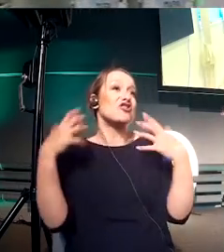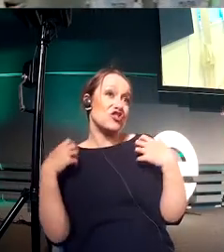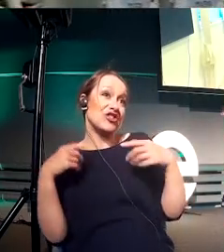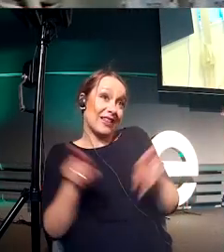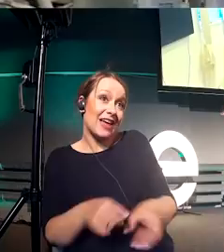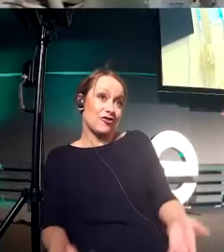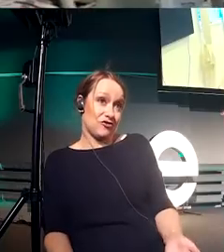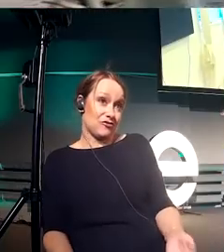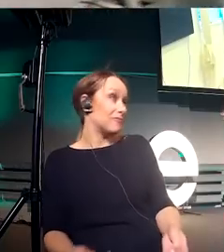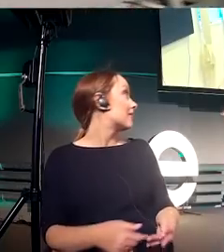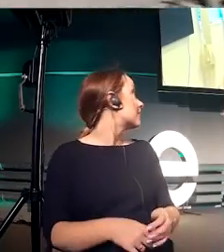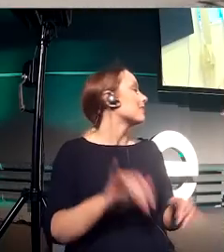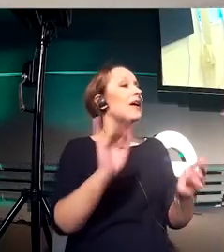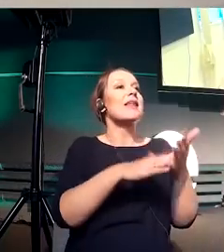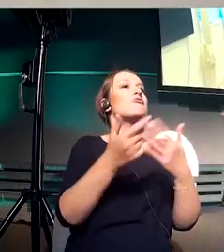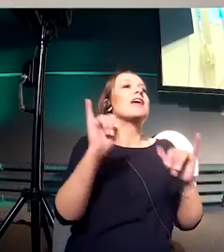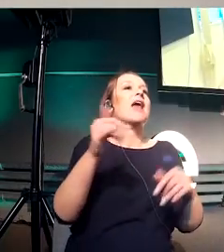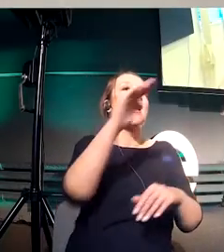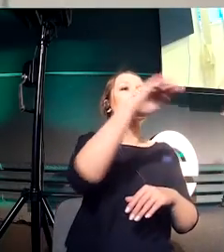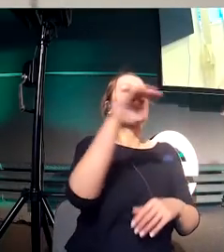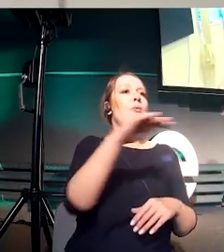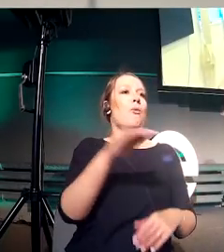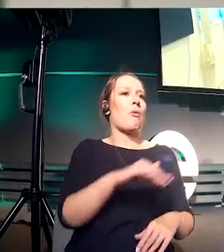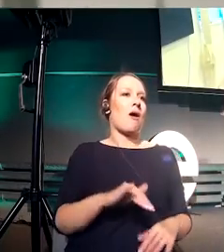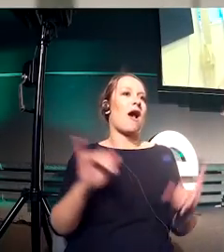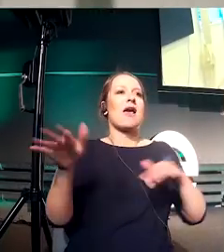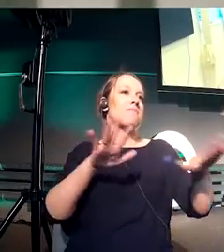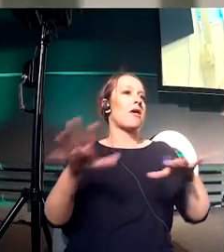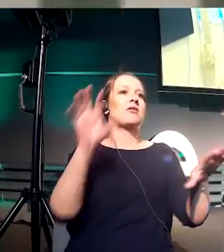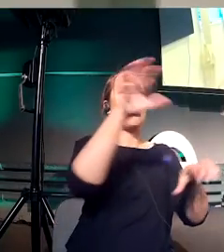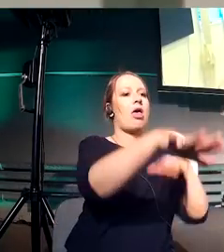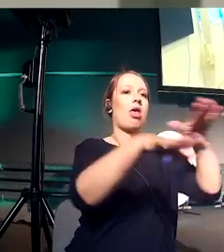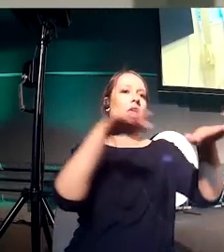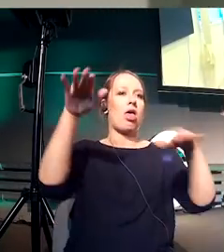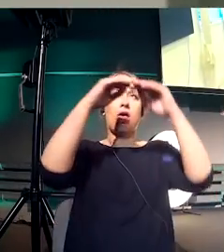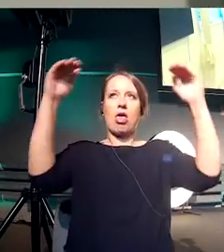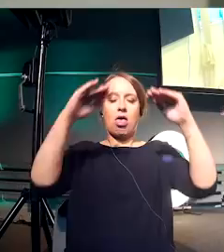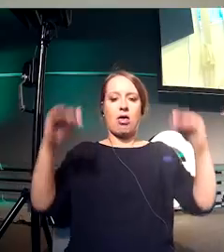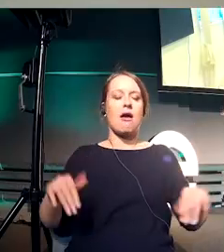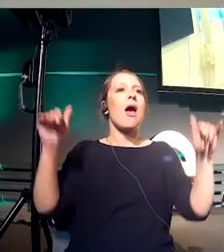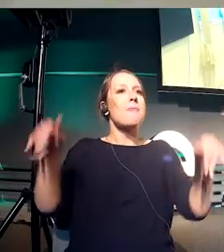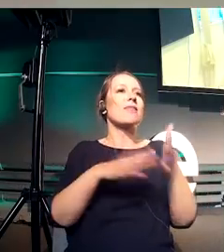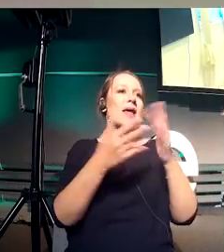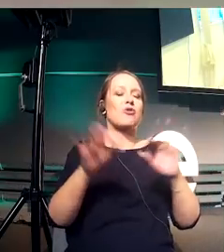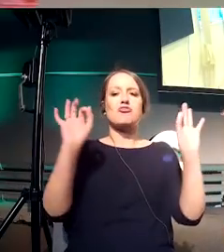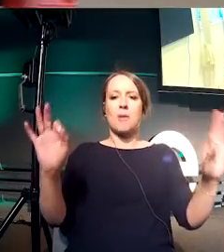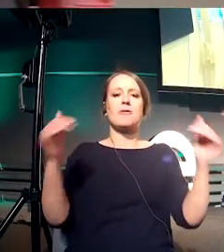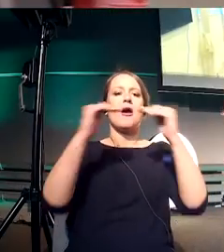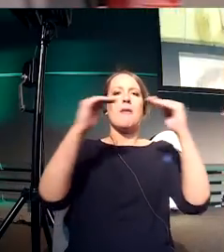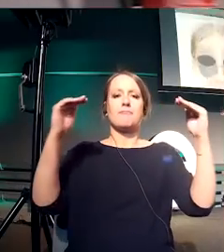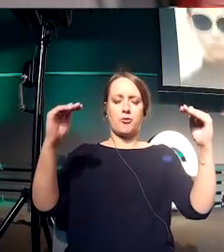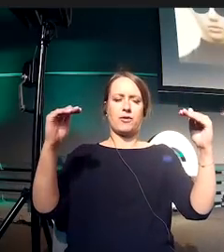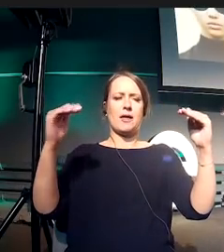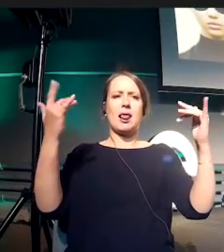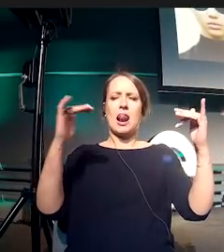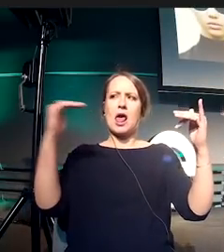really even space in between. Or I could measure the actual height of this hole and decide how I'm going to place this.